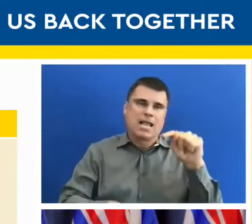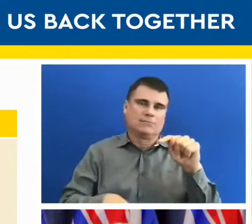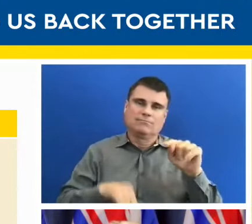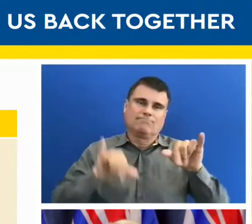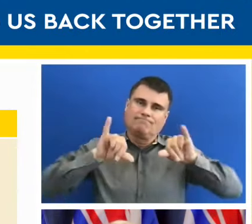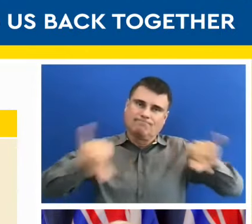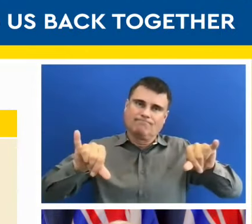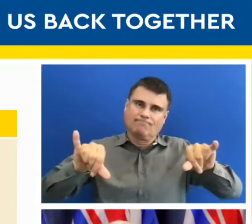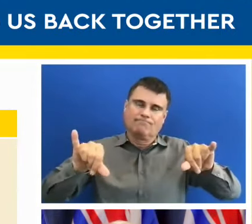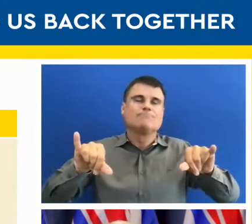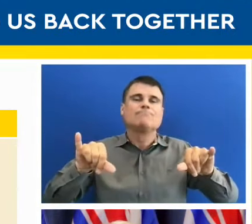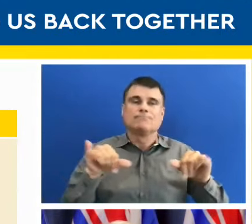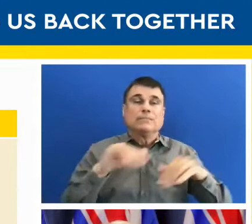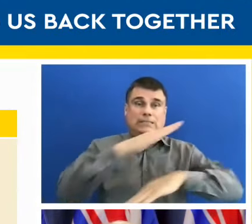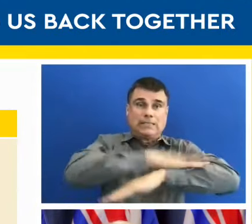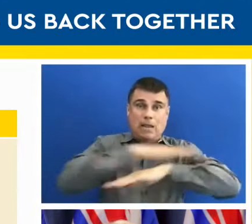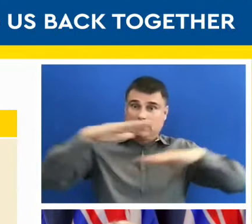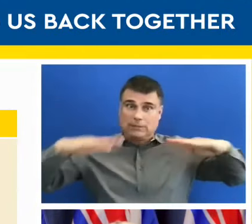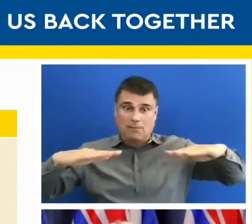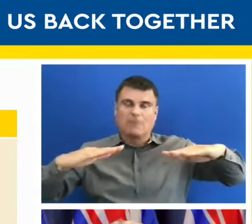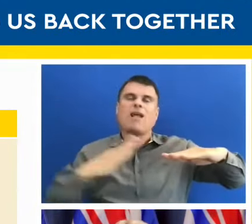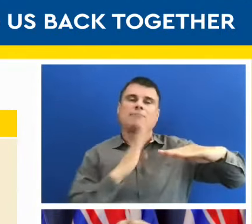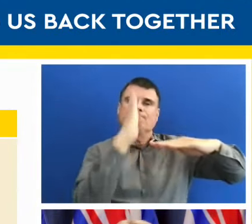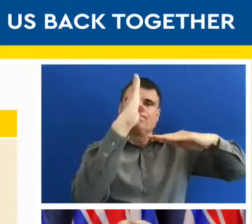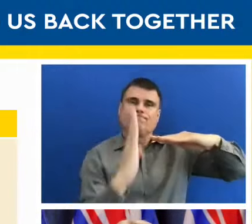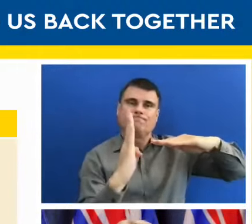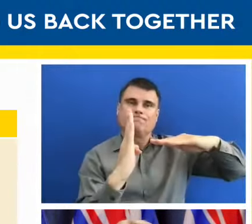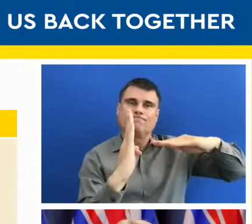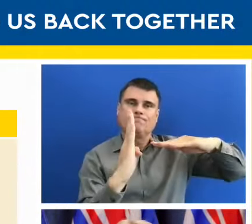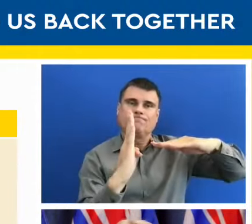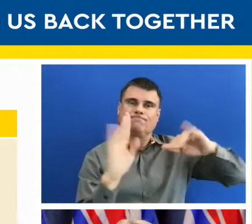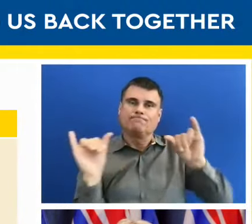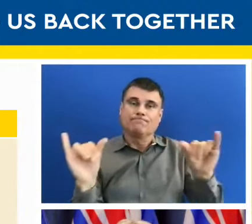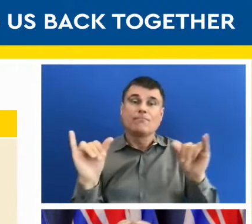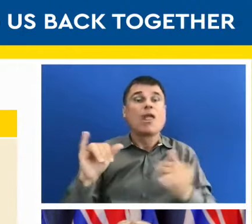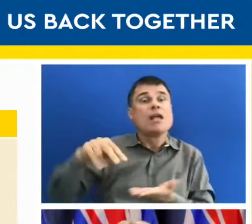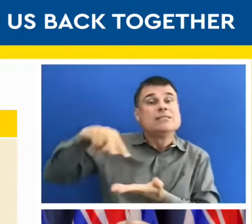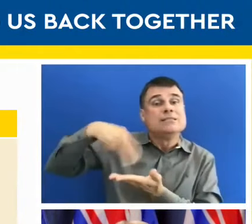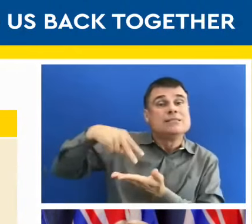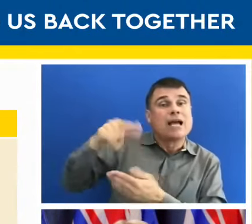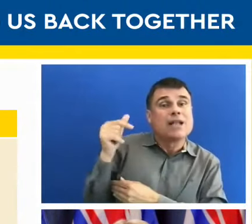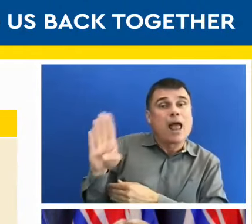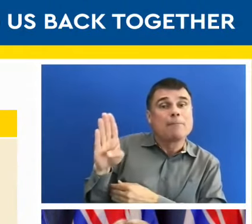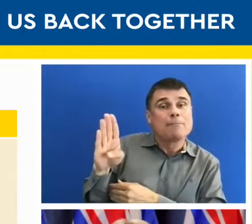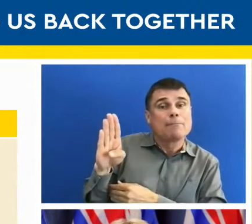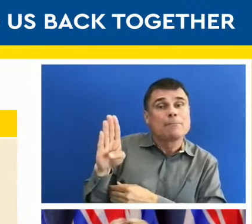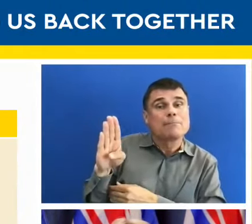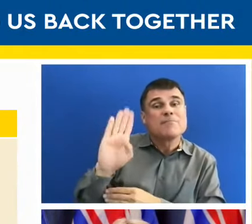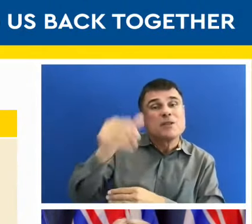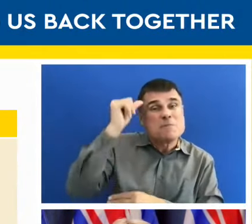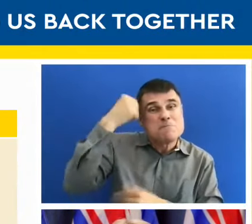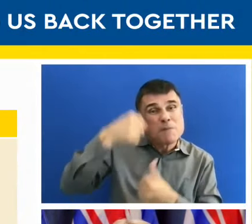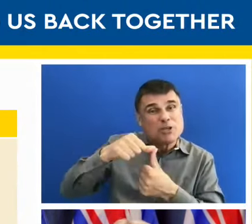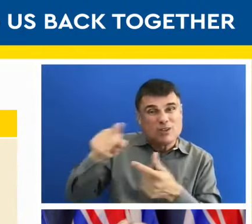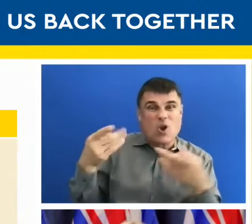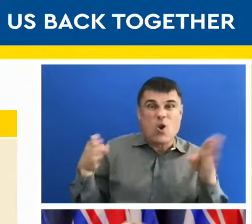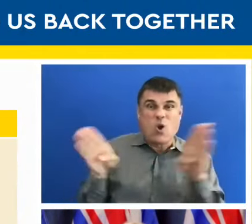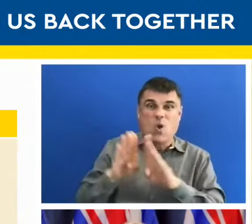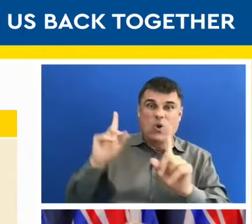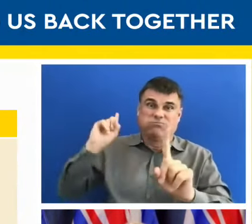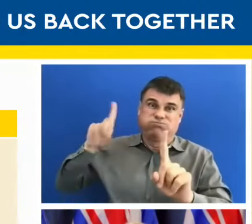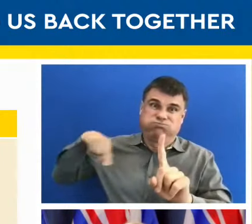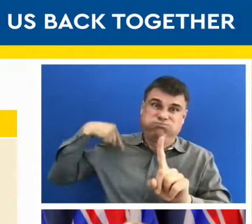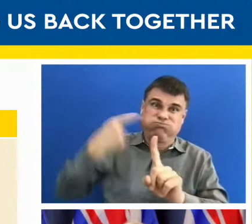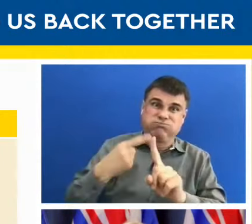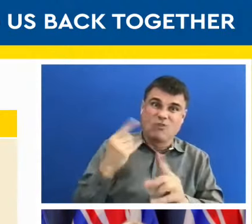We've been working with the nightclub sector and as you know, they've been closed for since last summer when we knew there was challenges with high